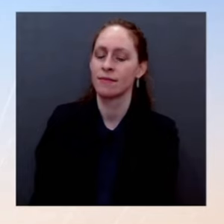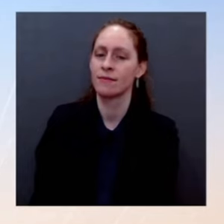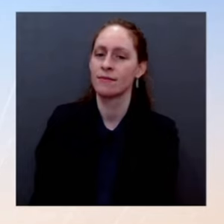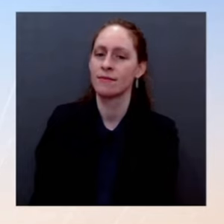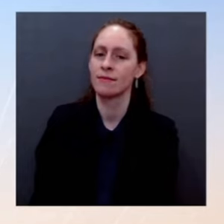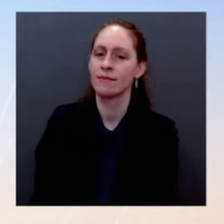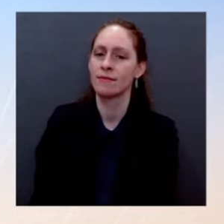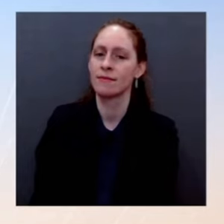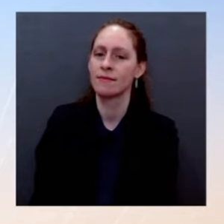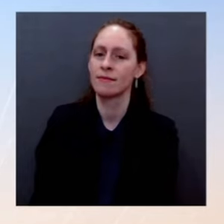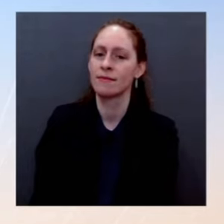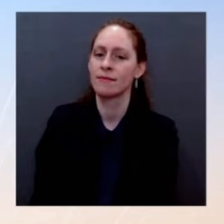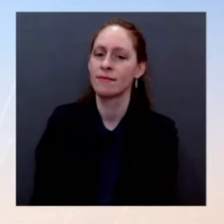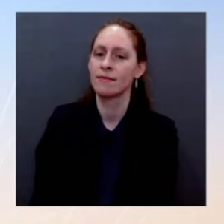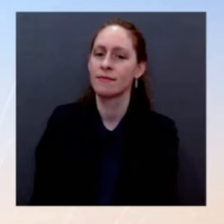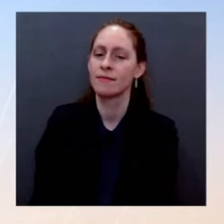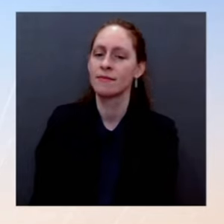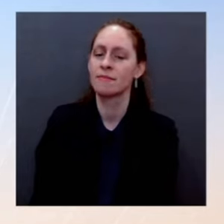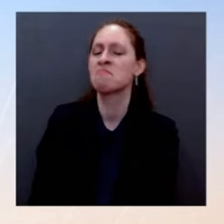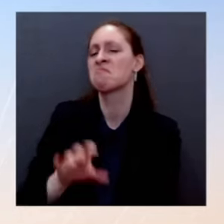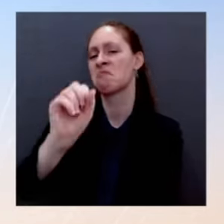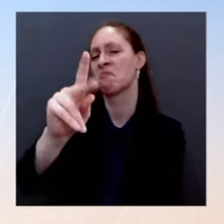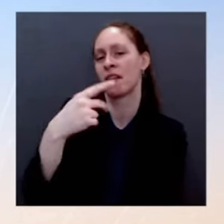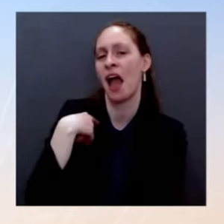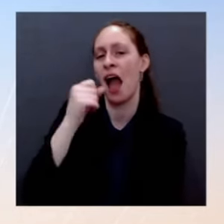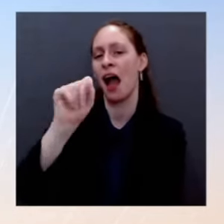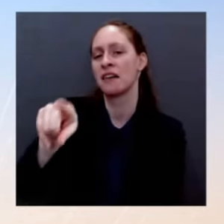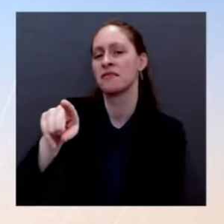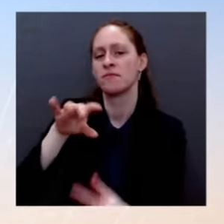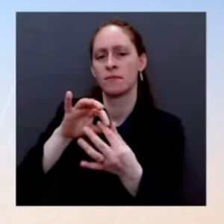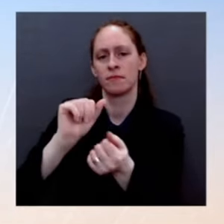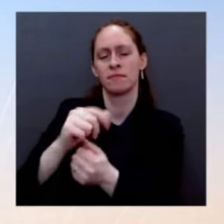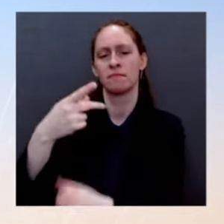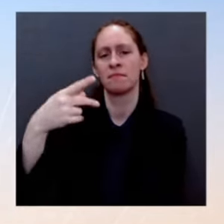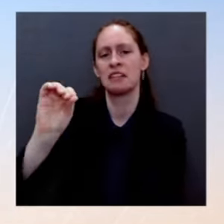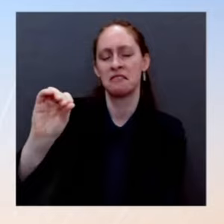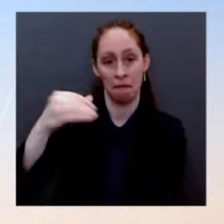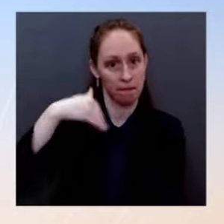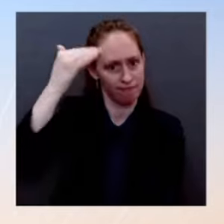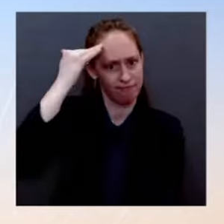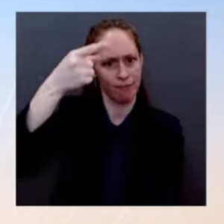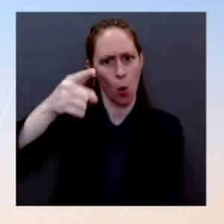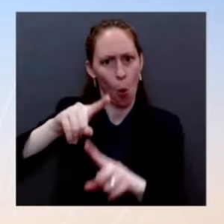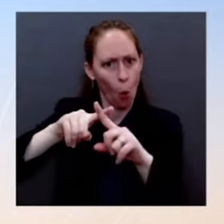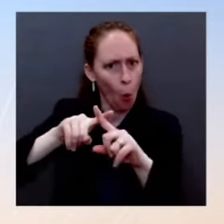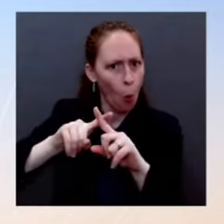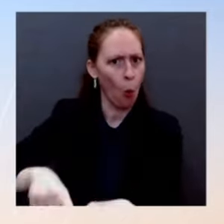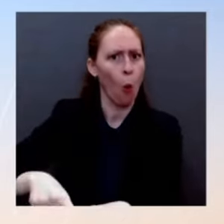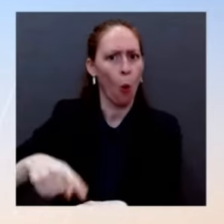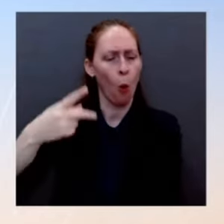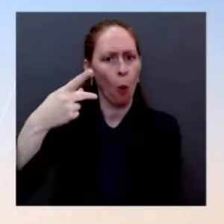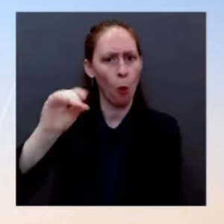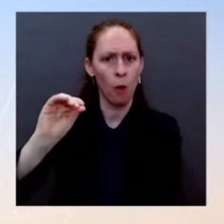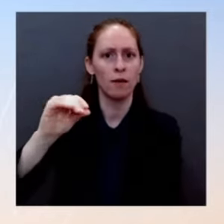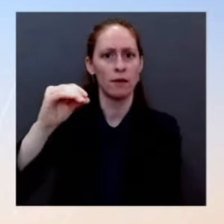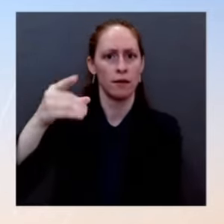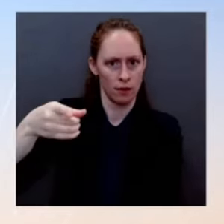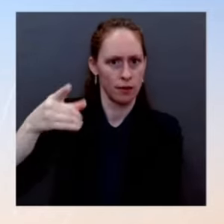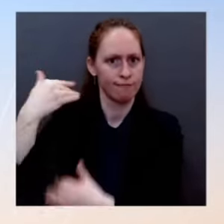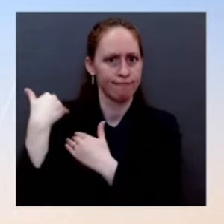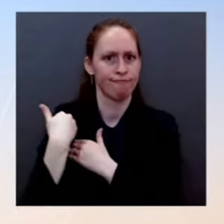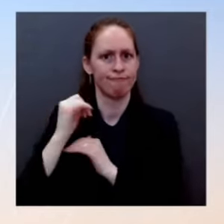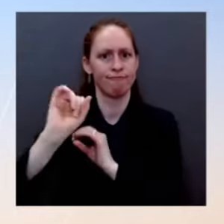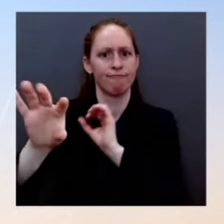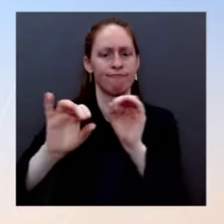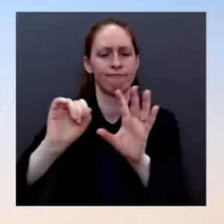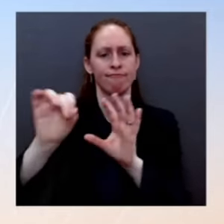they're ready. But the postal service says they're going to have a staffing shortage because of your vaccine mandate. So would you pull